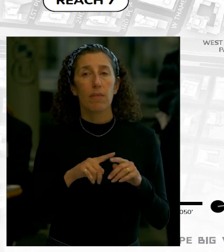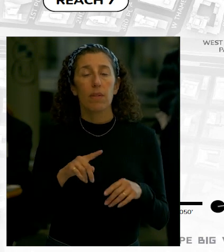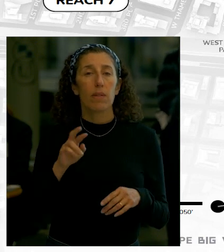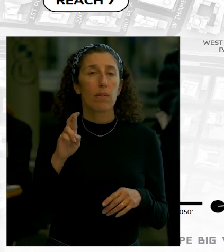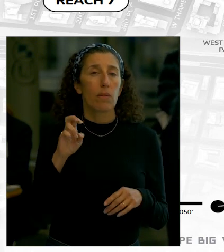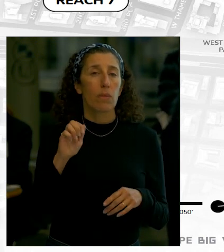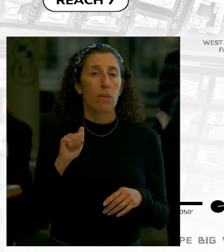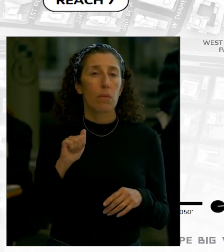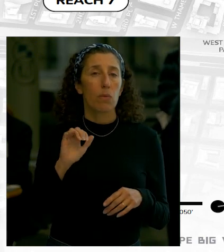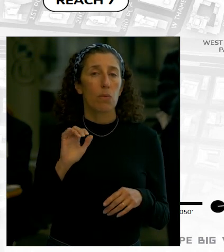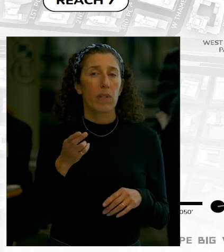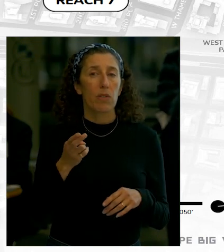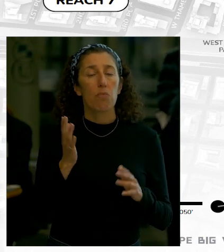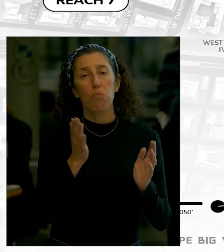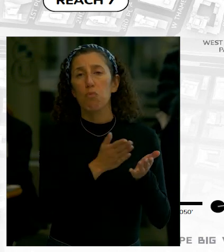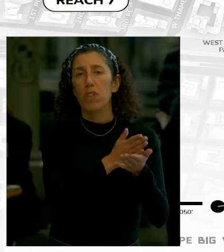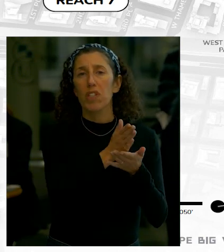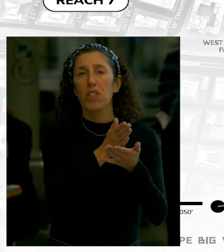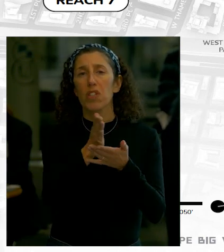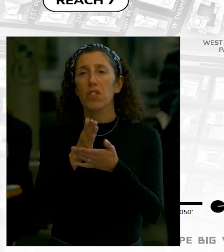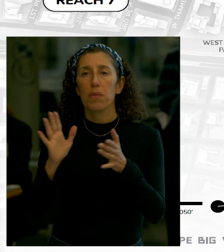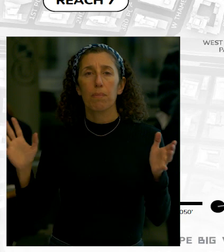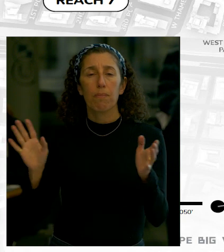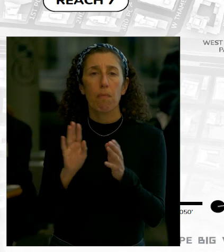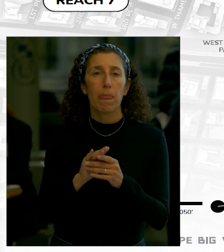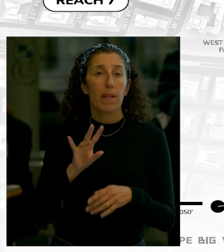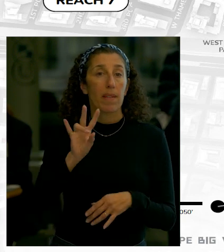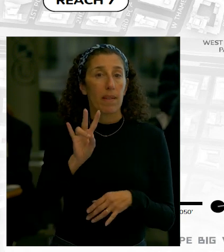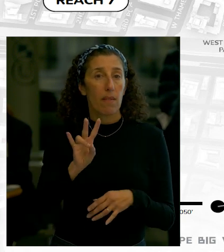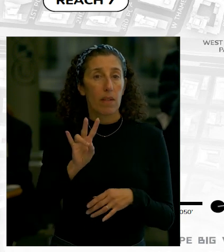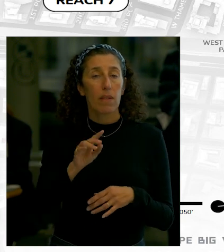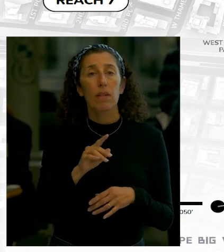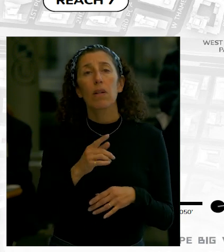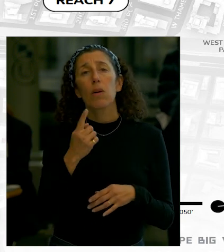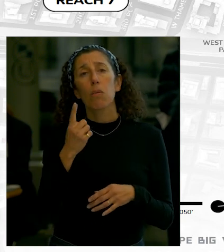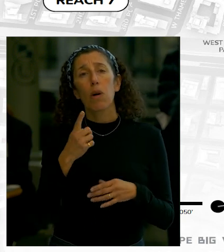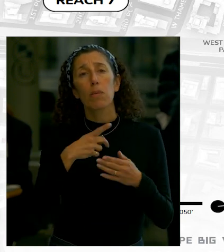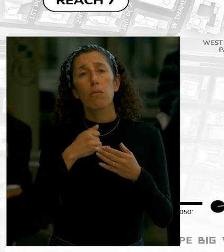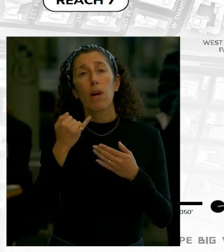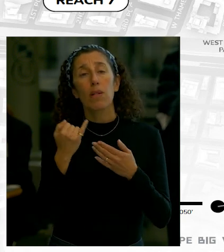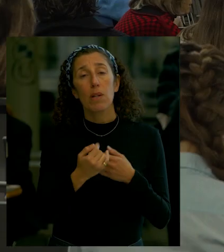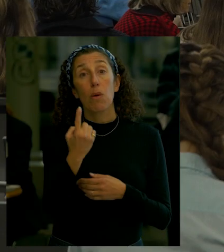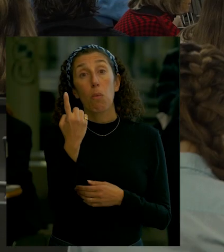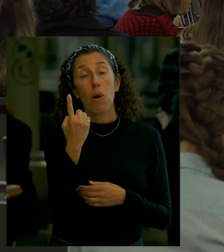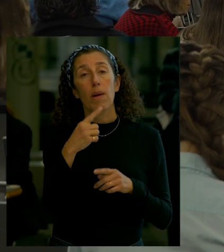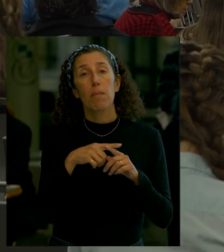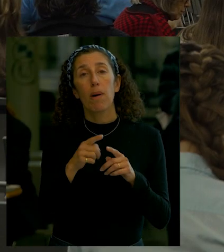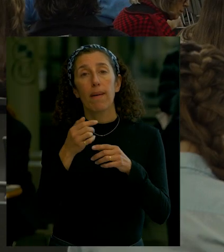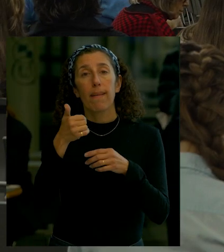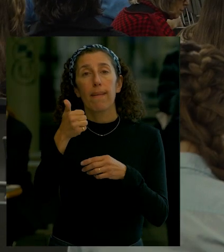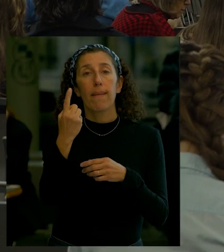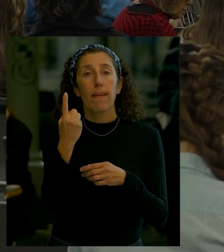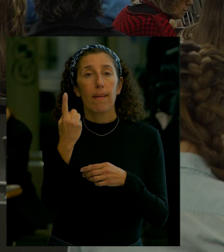singular project but because each of the areas has sort of unique characteristics we've broken them up in these reaches for technical